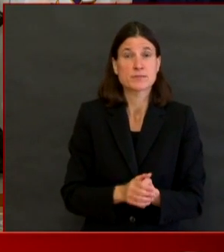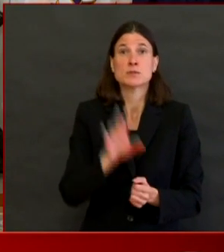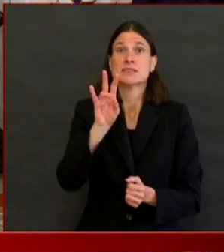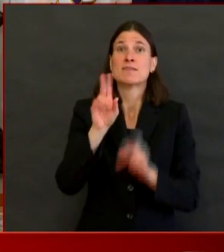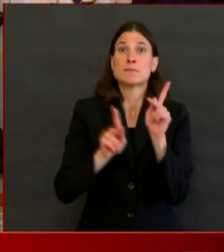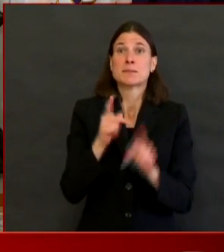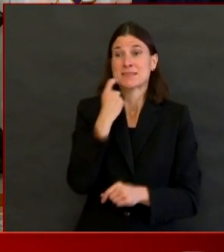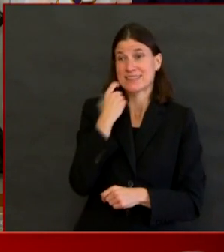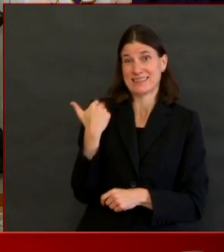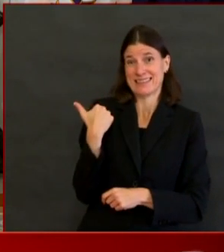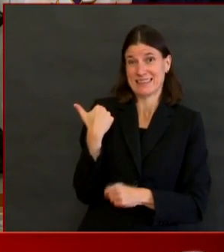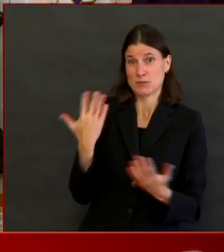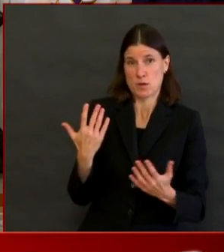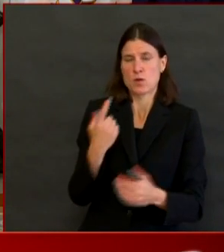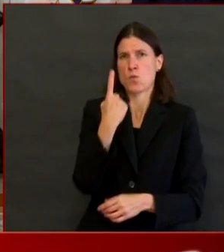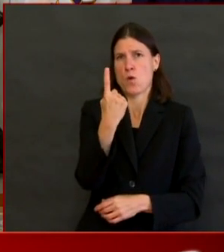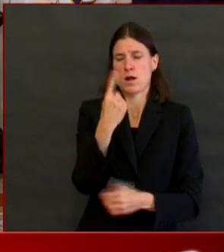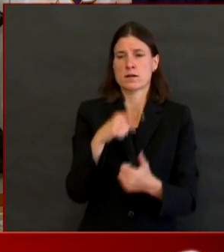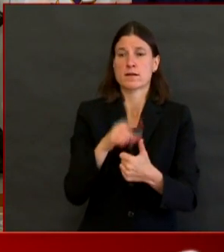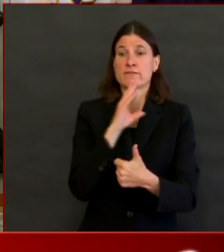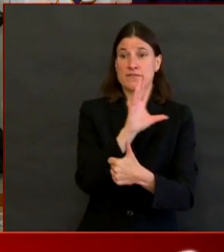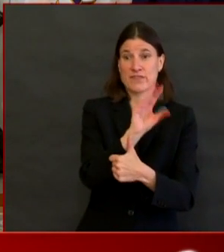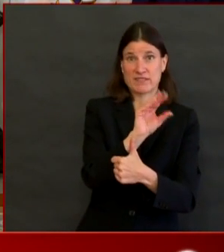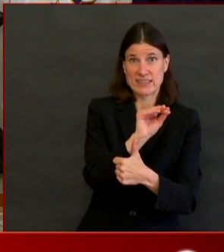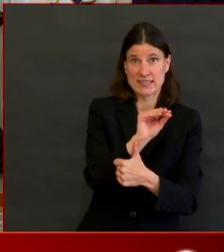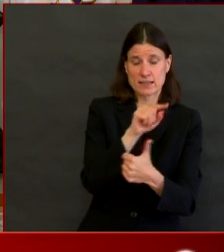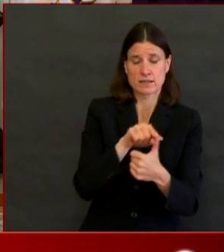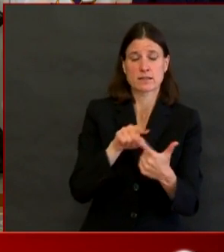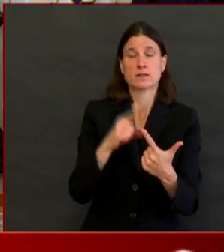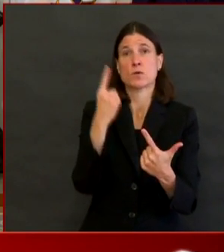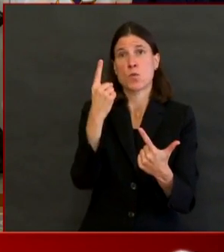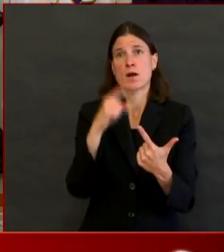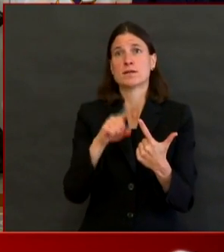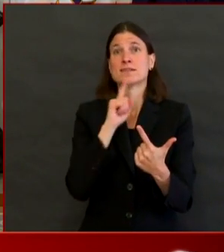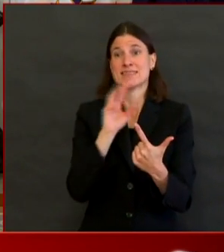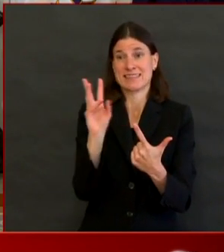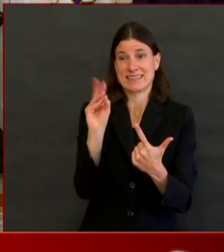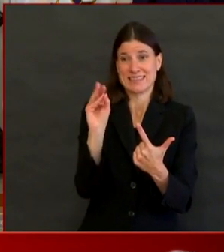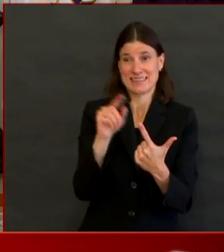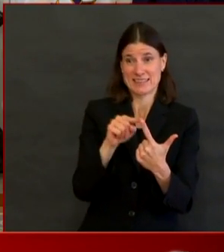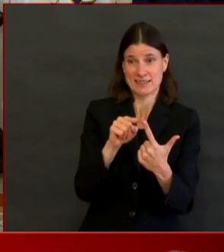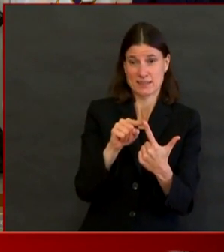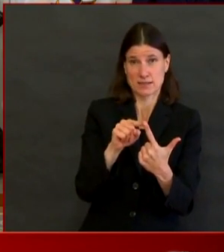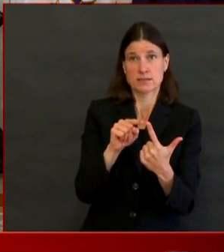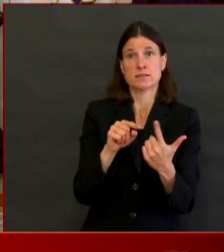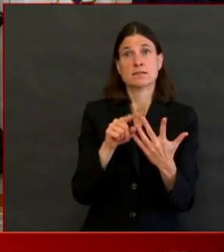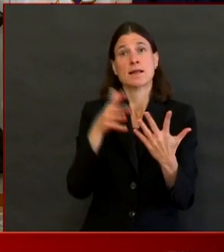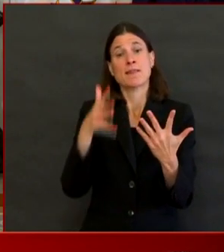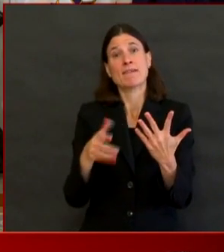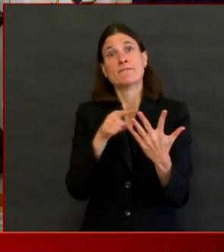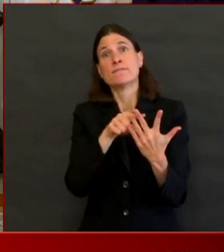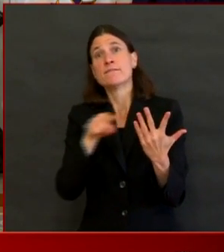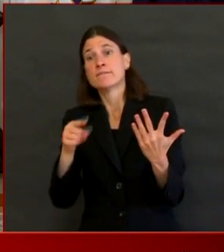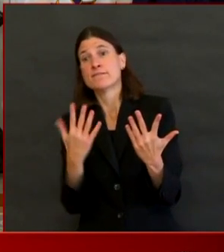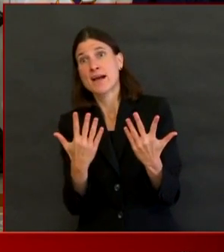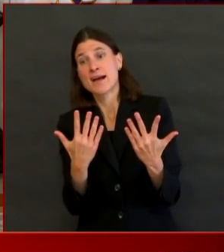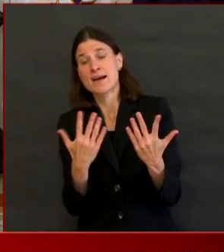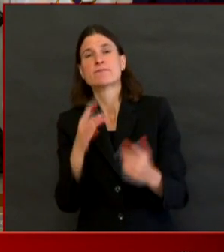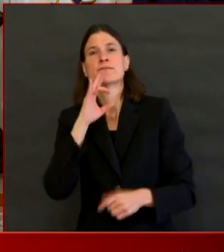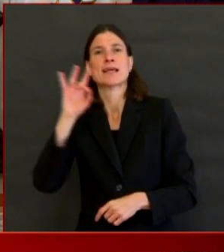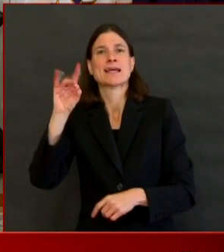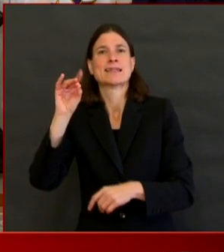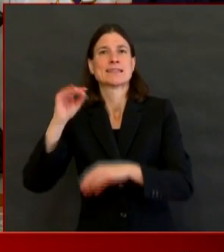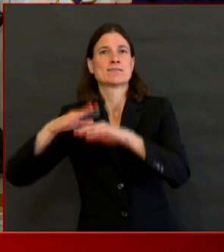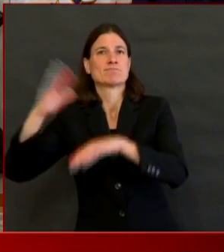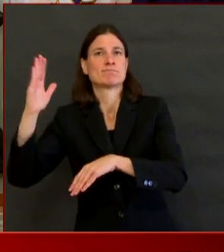80s. Given that older adults and people in congregate settings are more vulnerable